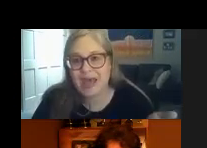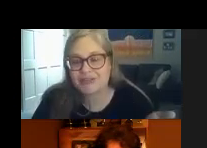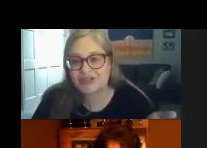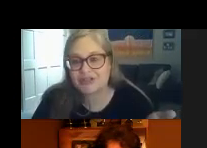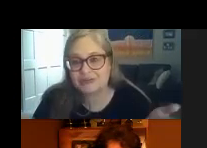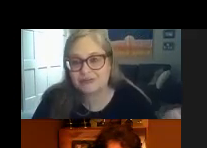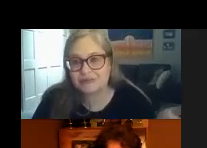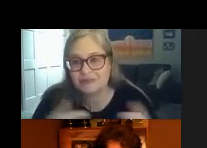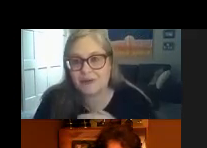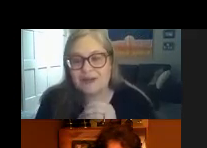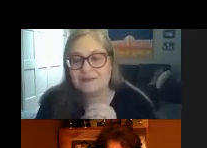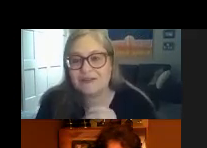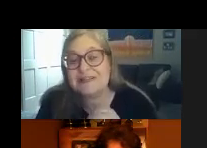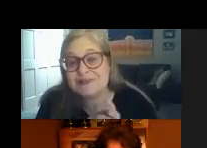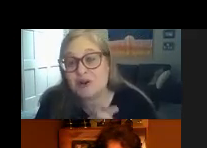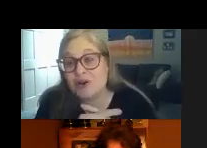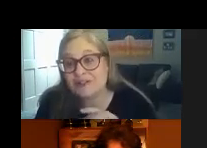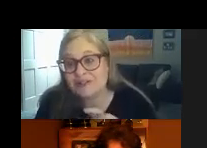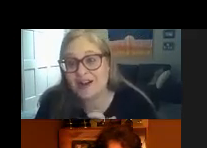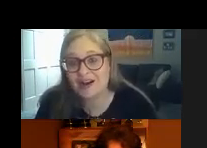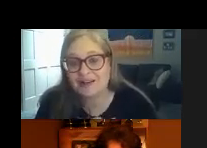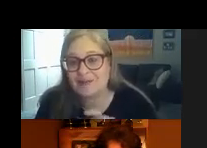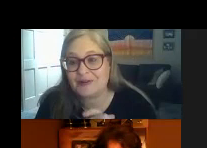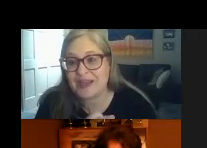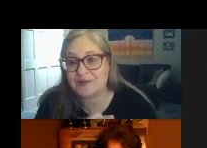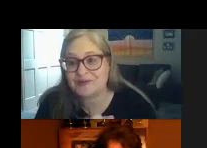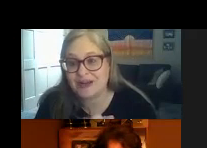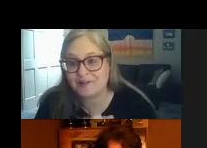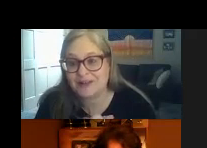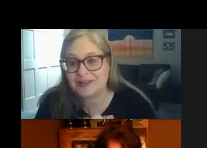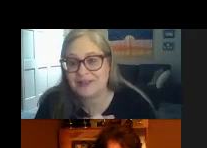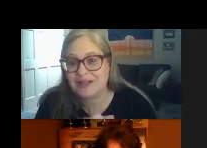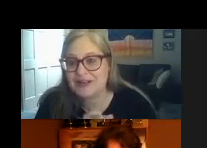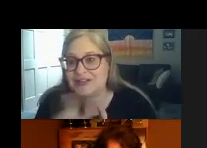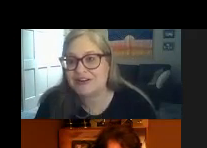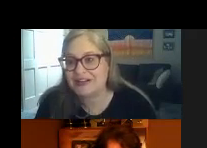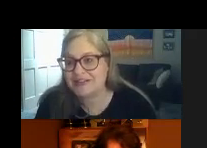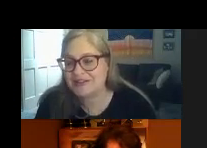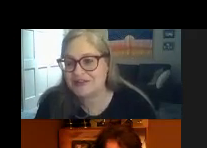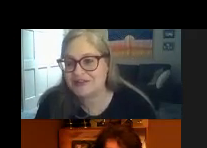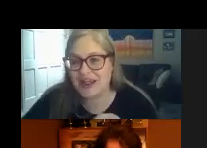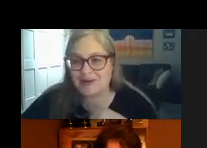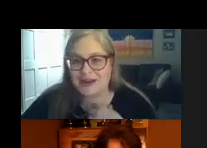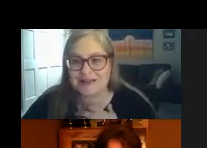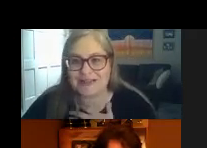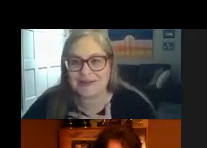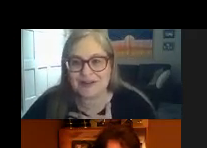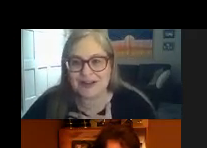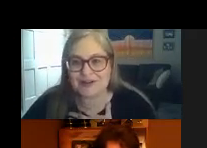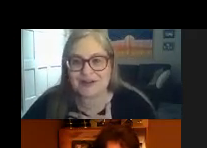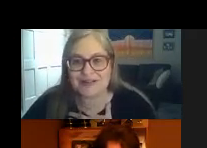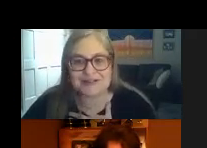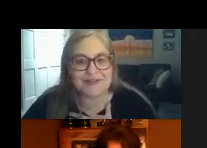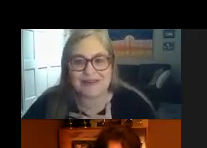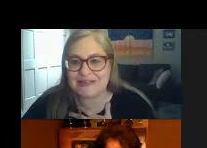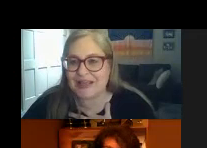match what the team's goal are and what they hope to accomplish cheryl and i see you turned your camera on does that mean you had